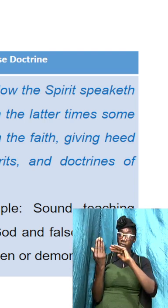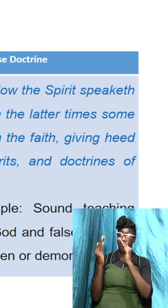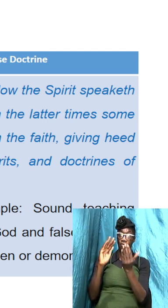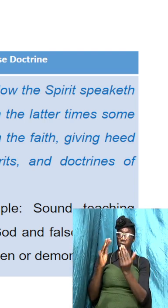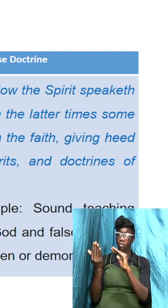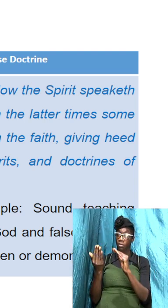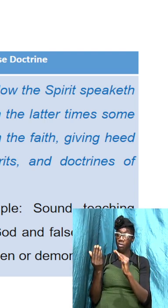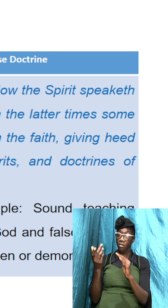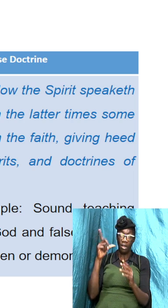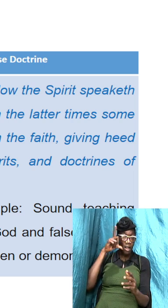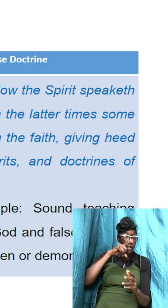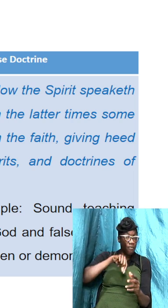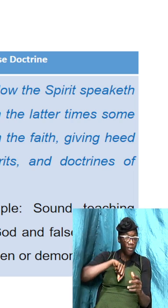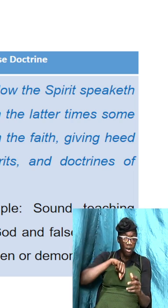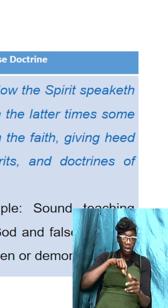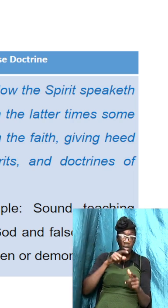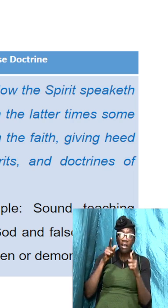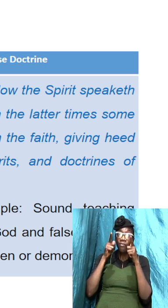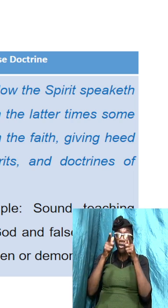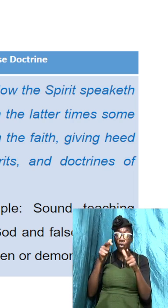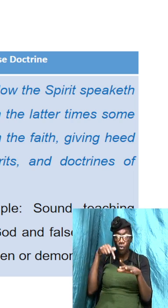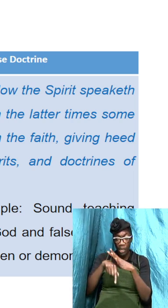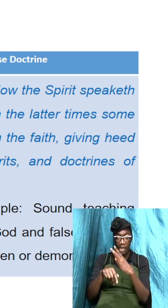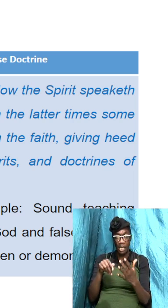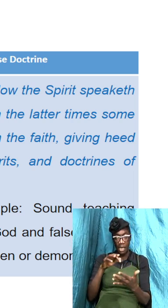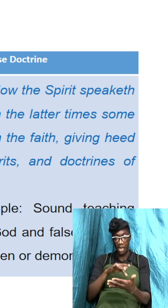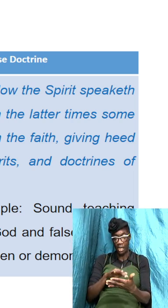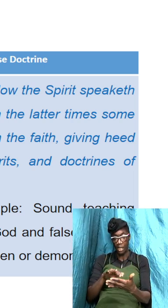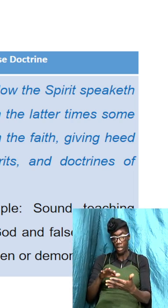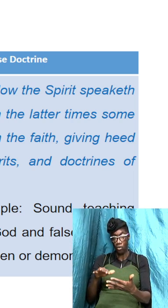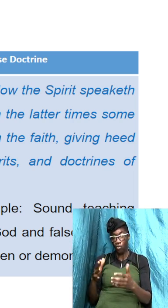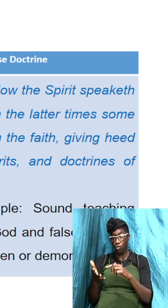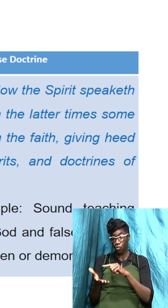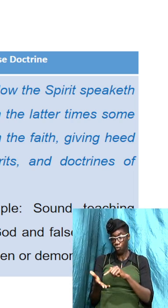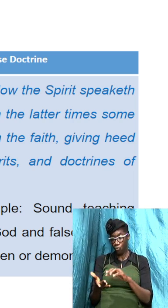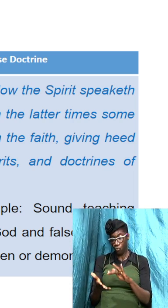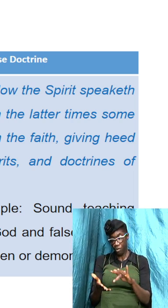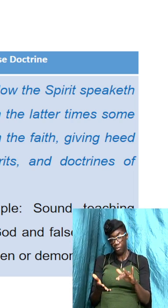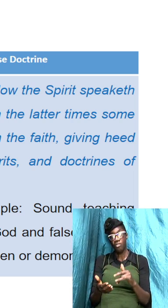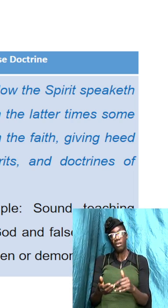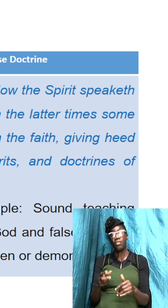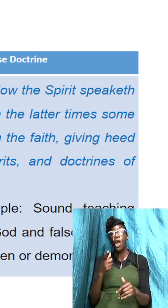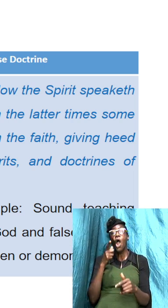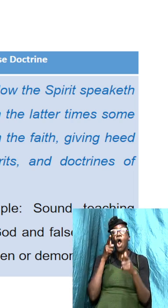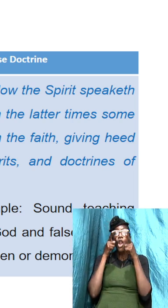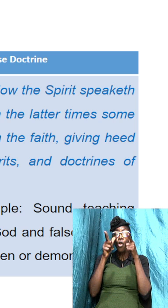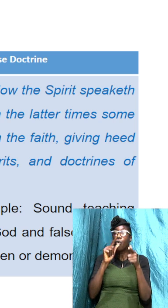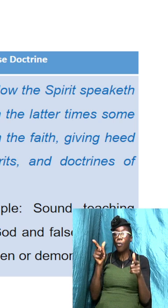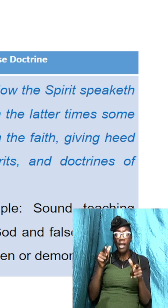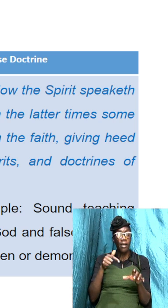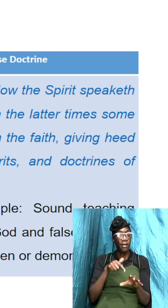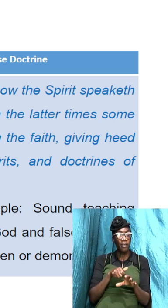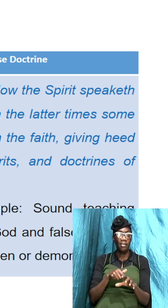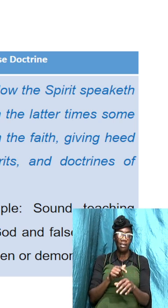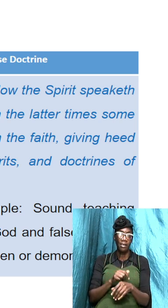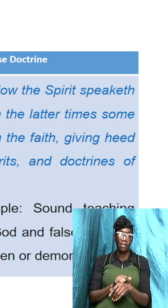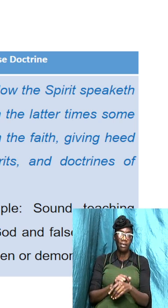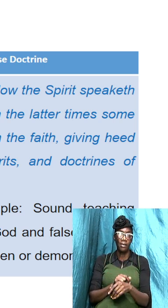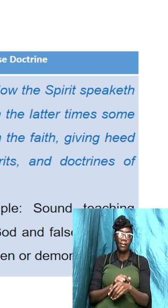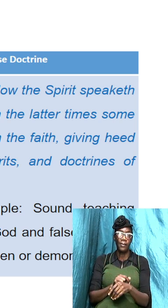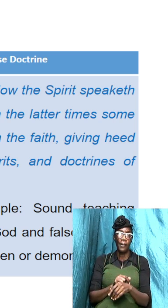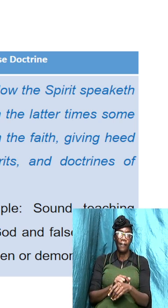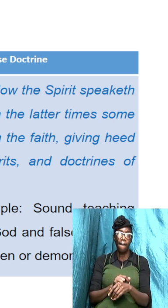scriptures and look at where they are originated from